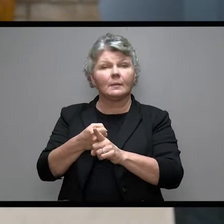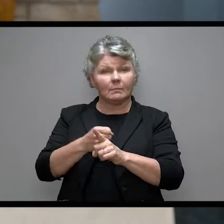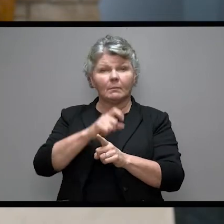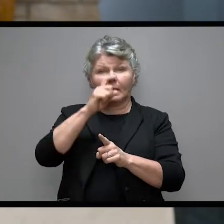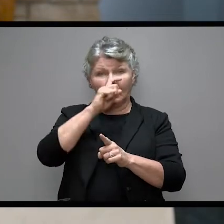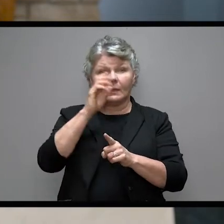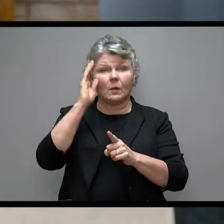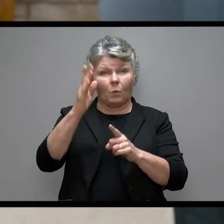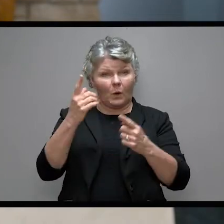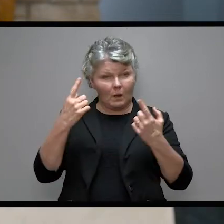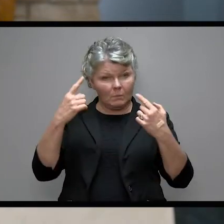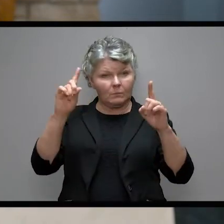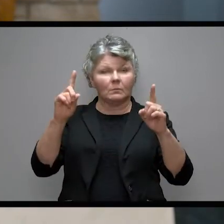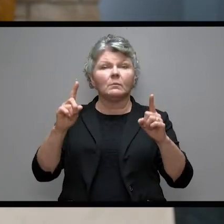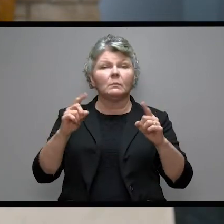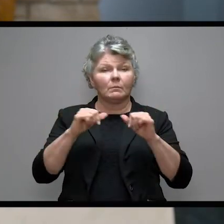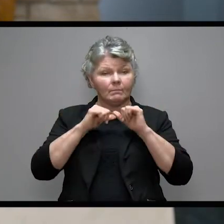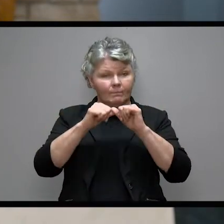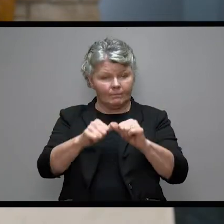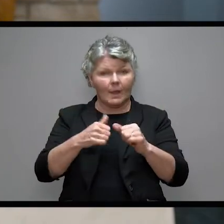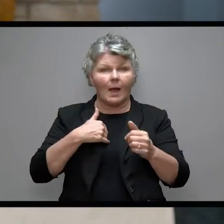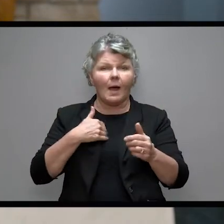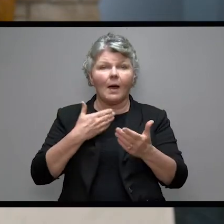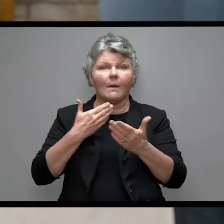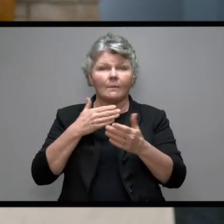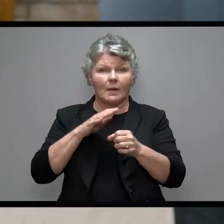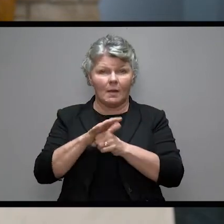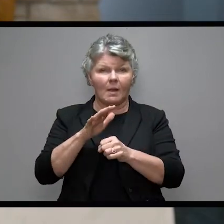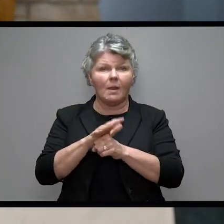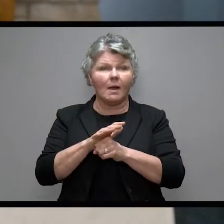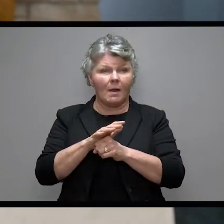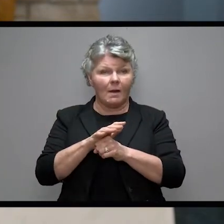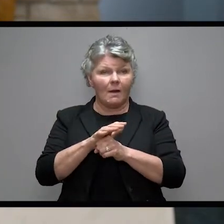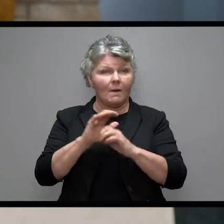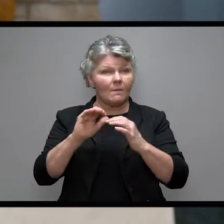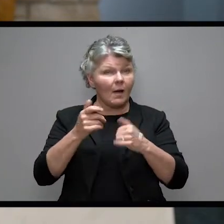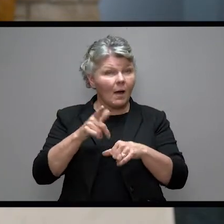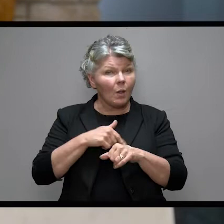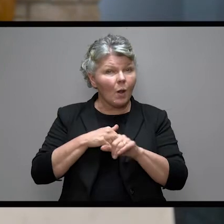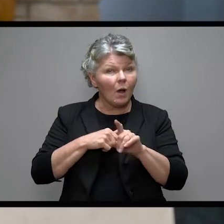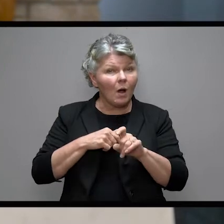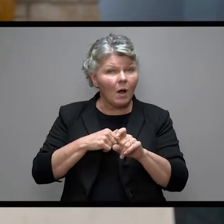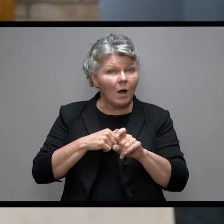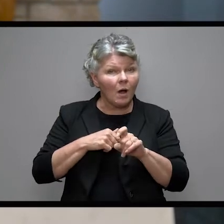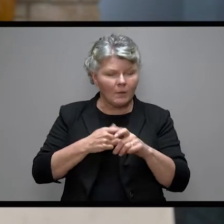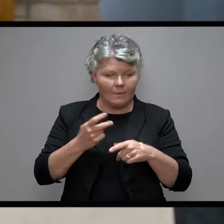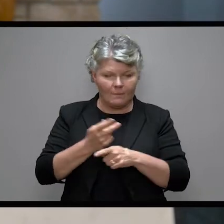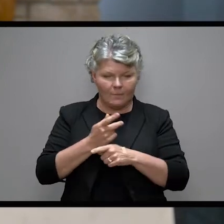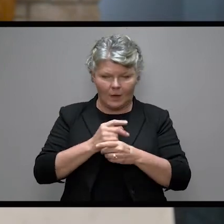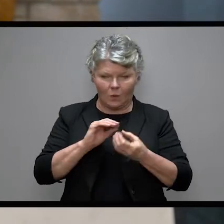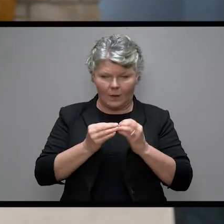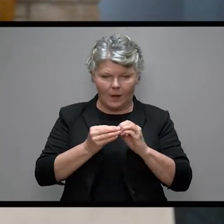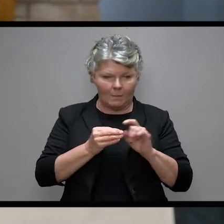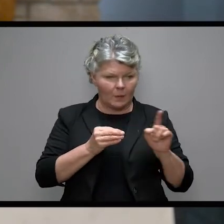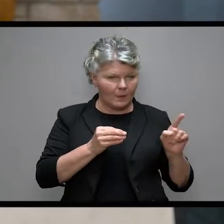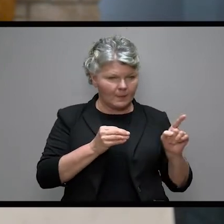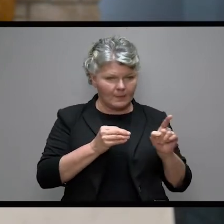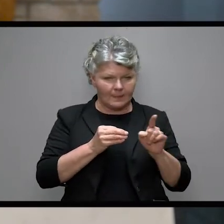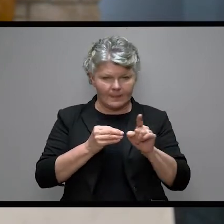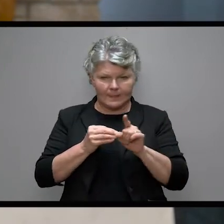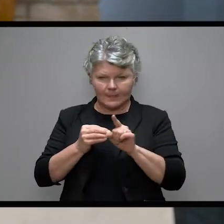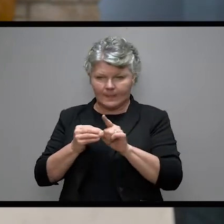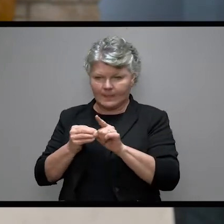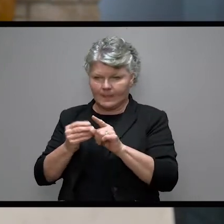will be supplied. Again, how long? Take the numbers before us and say at least